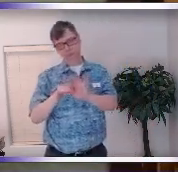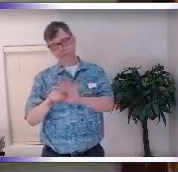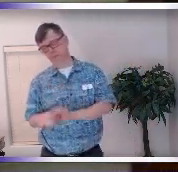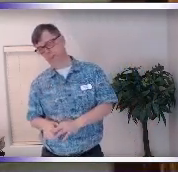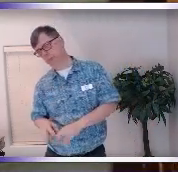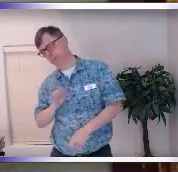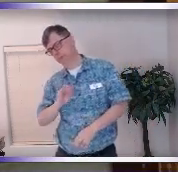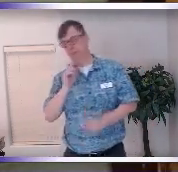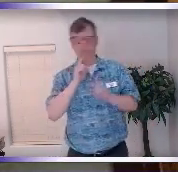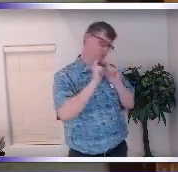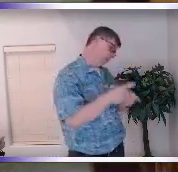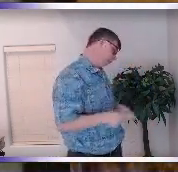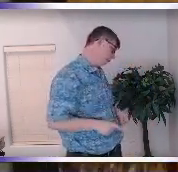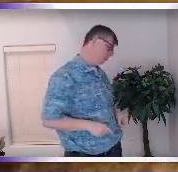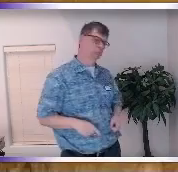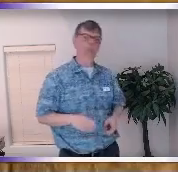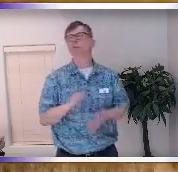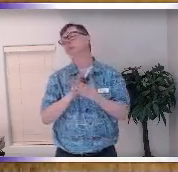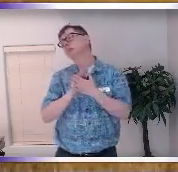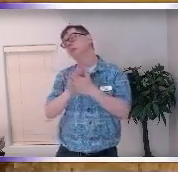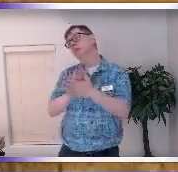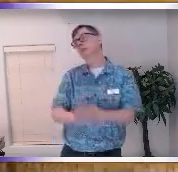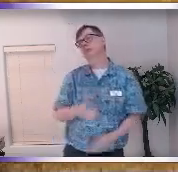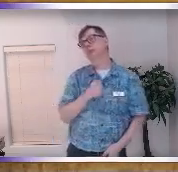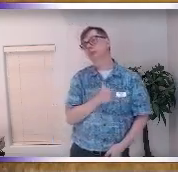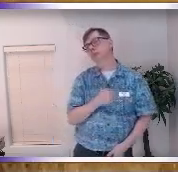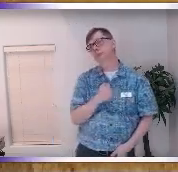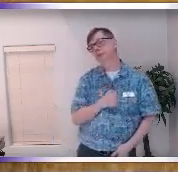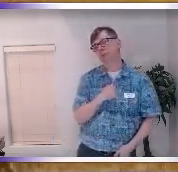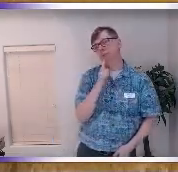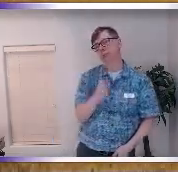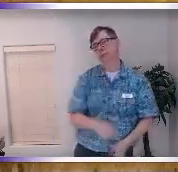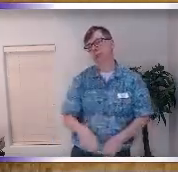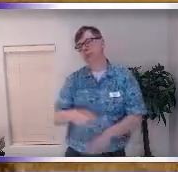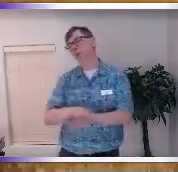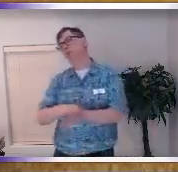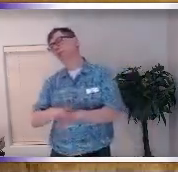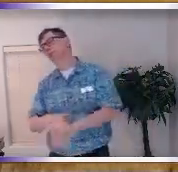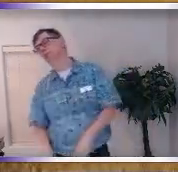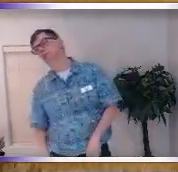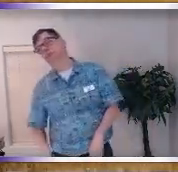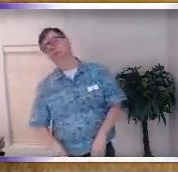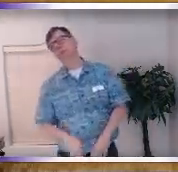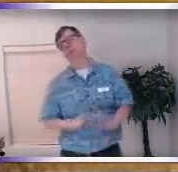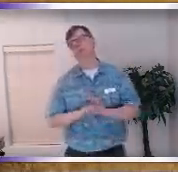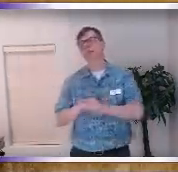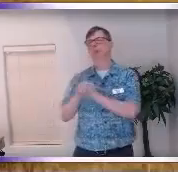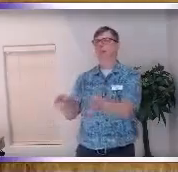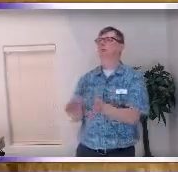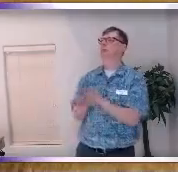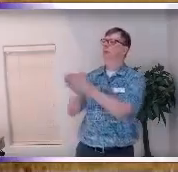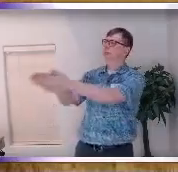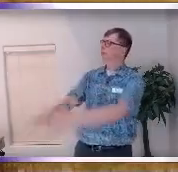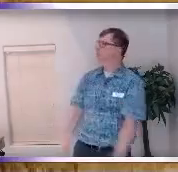I would say but I really want to go apologize and he would say stop apologizing and ask for forgiveness and once you do let it go and I go but what if they don't